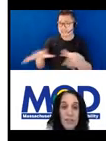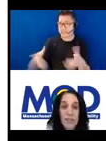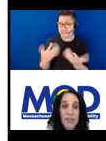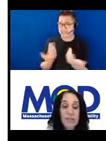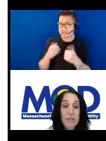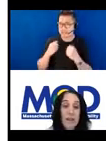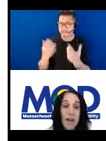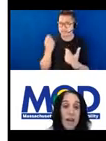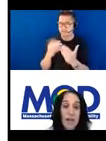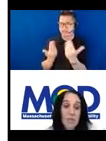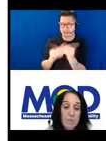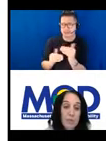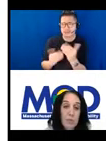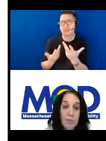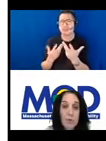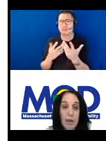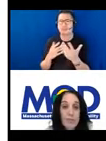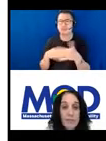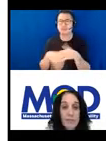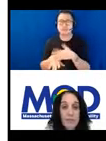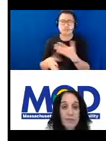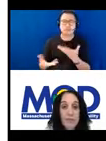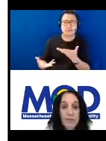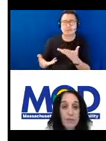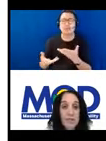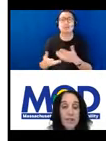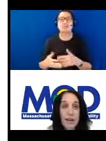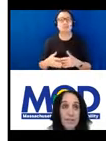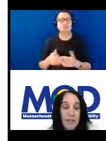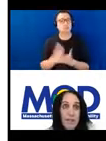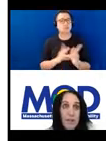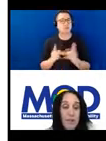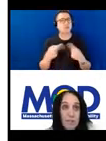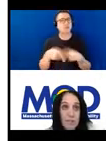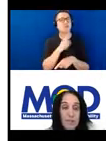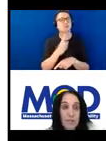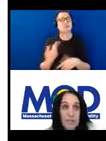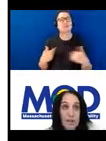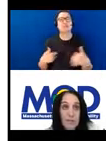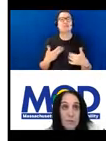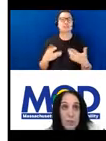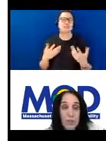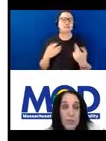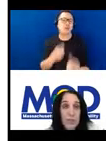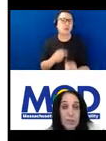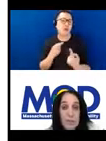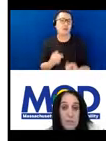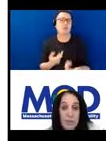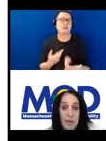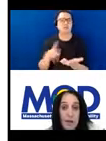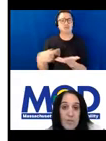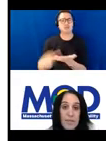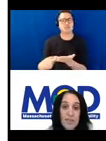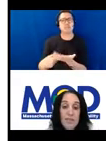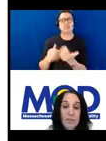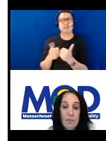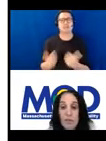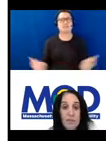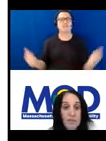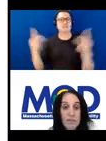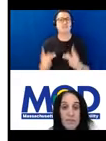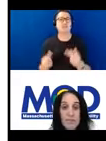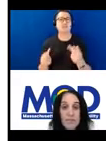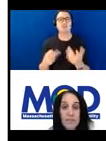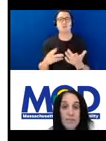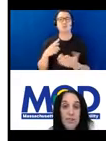limitations. And, you know, people were having difficulty trying to navigate conversations around return and reasonable accommodations and